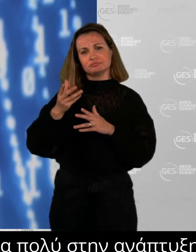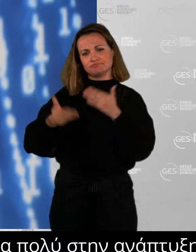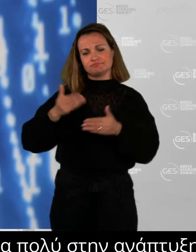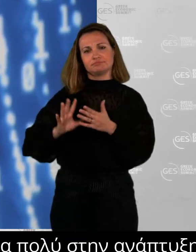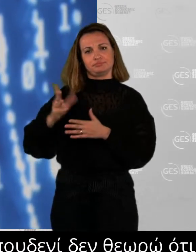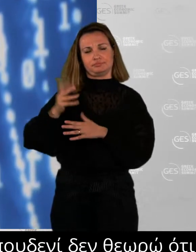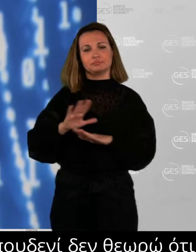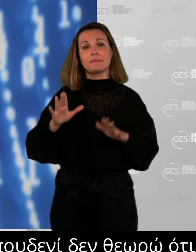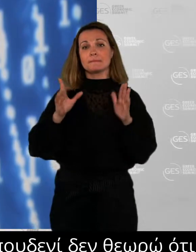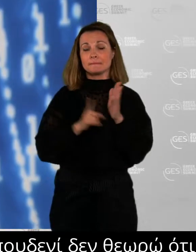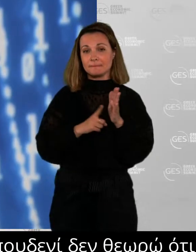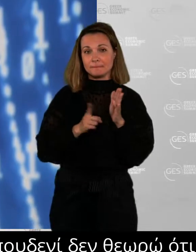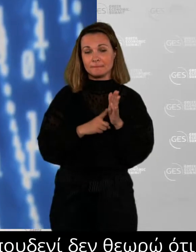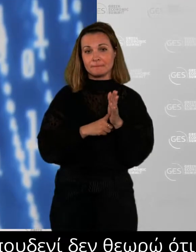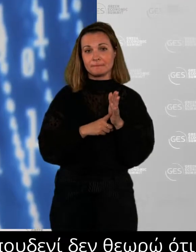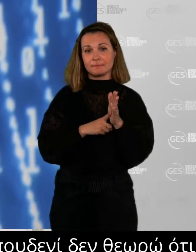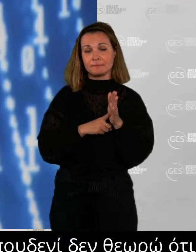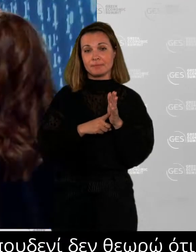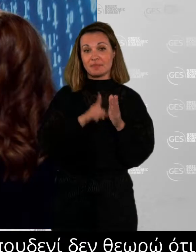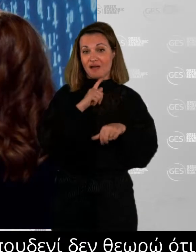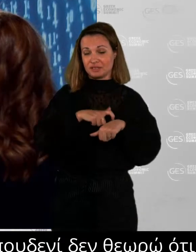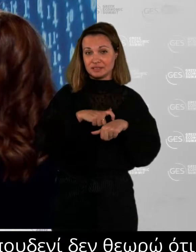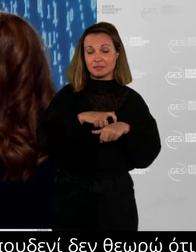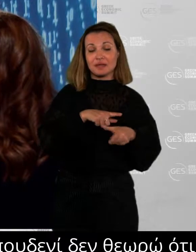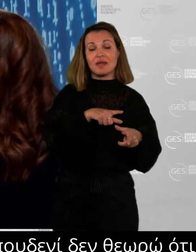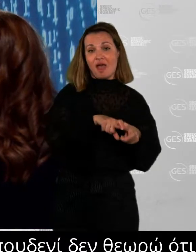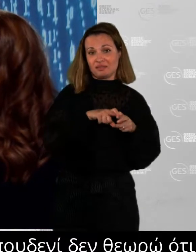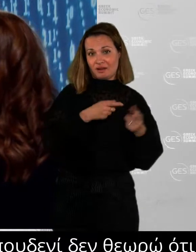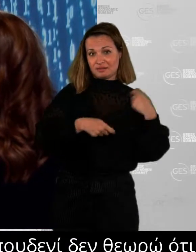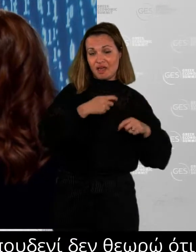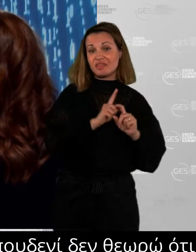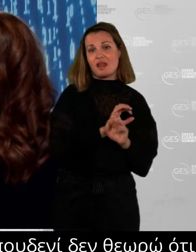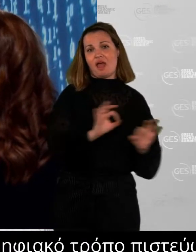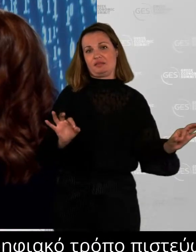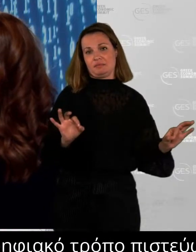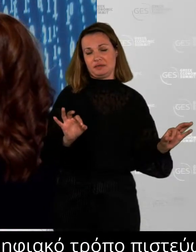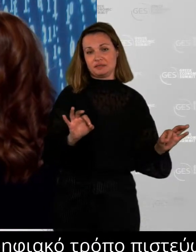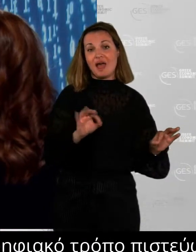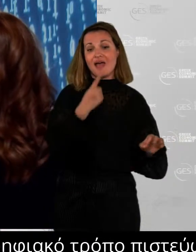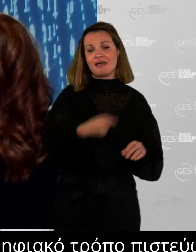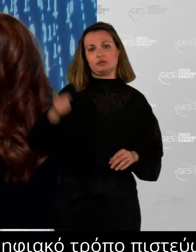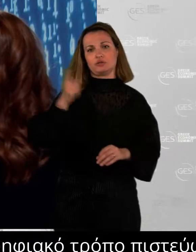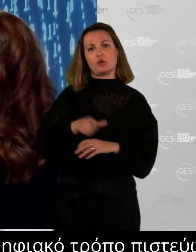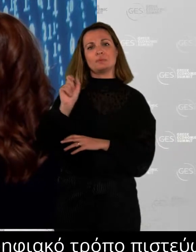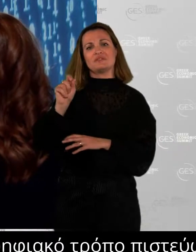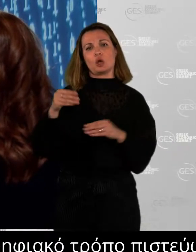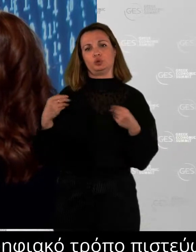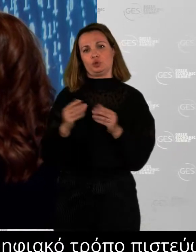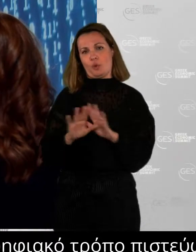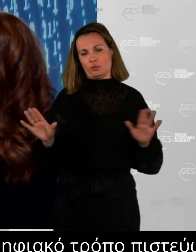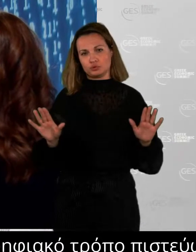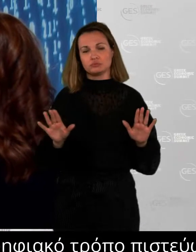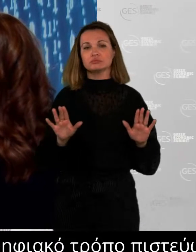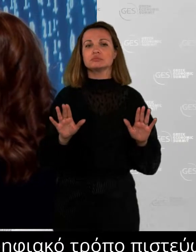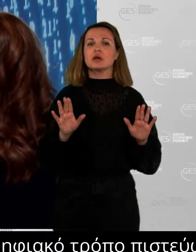So I do believe that we need to acknowledge that again, make sure that this is top of our agenda because we're talking about people,